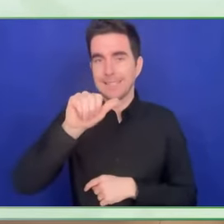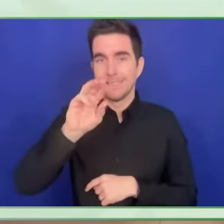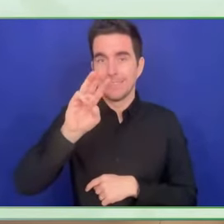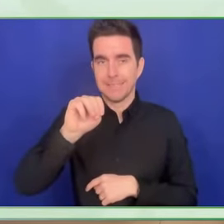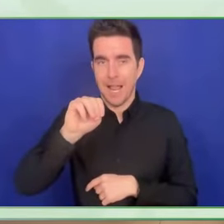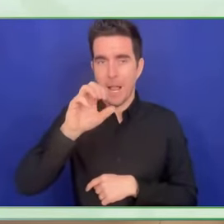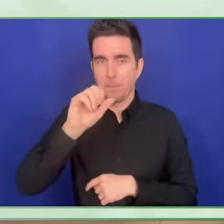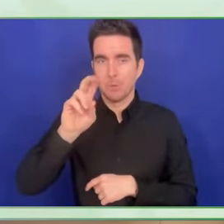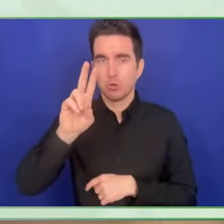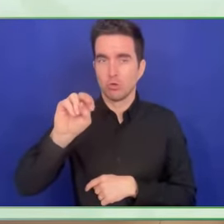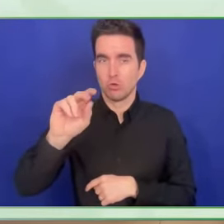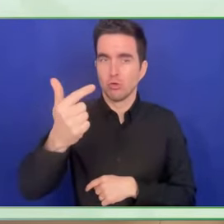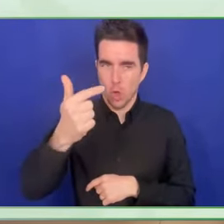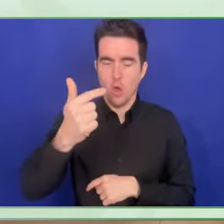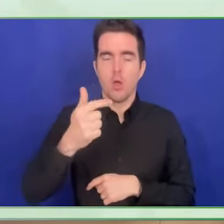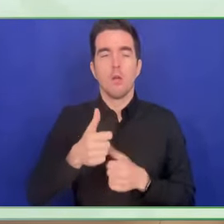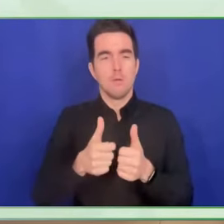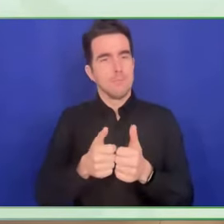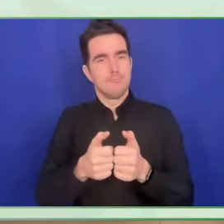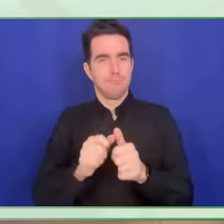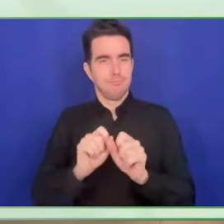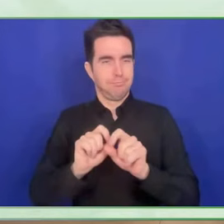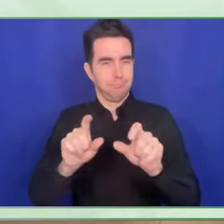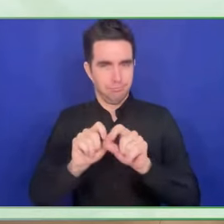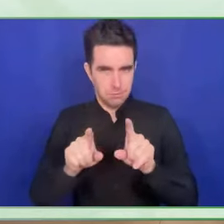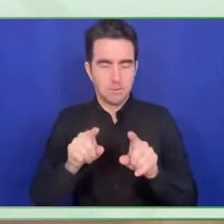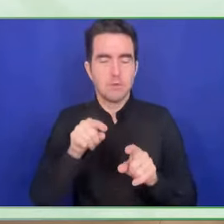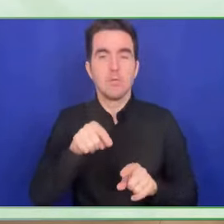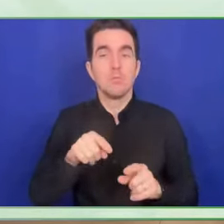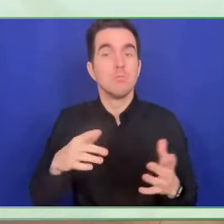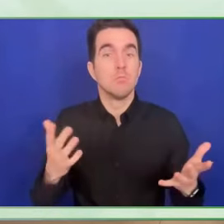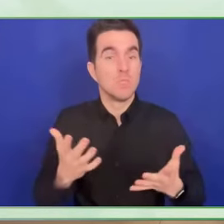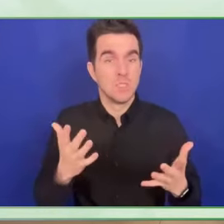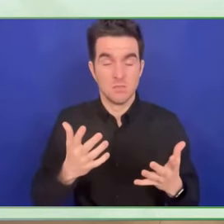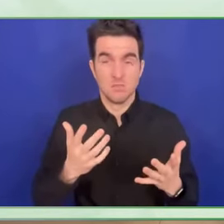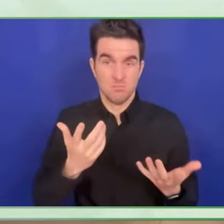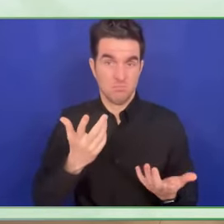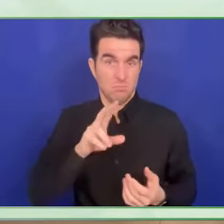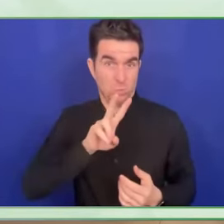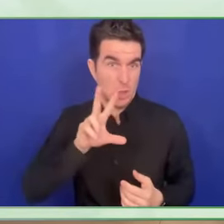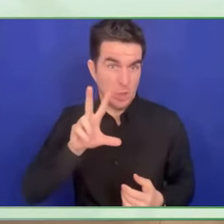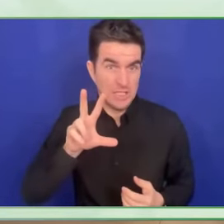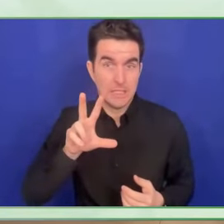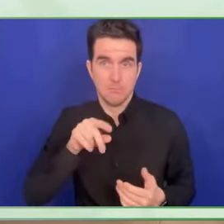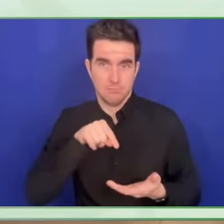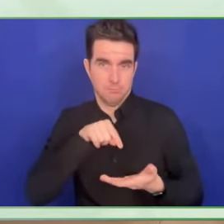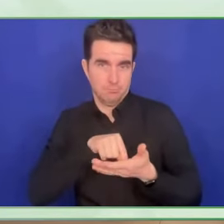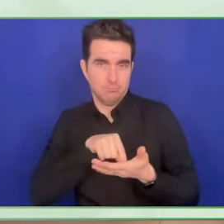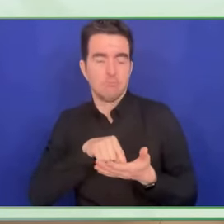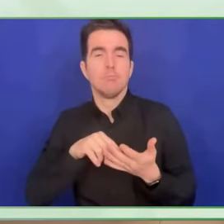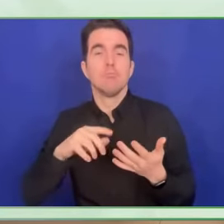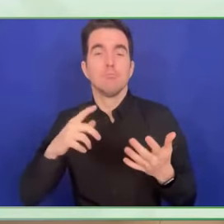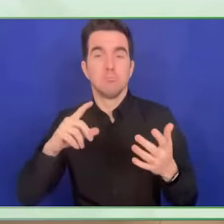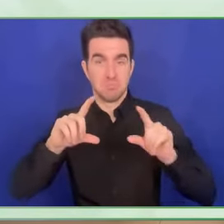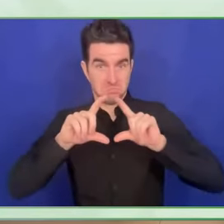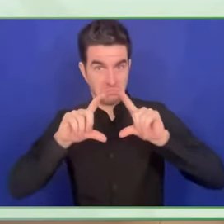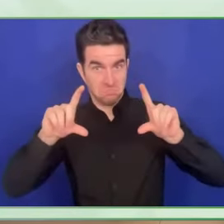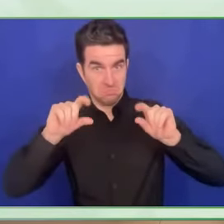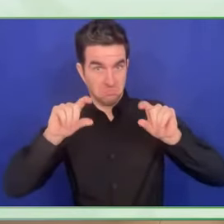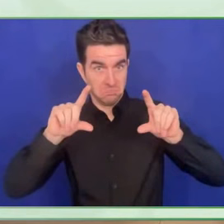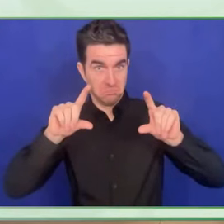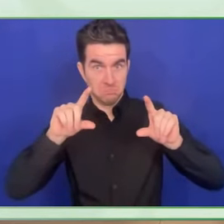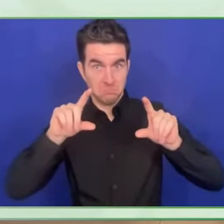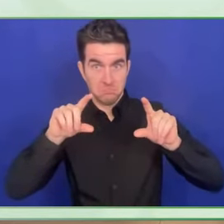exploits are the latest kind of cyber attack. Your phone receives an image, you didn't touch